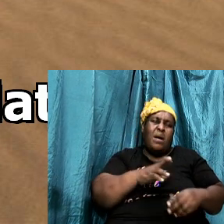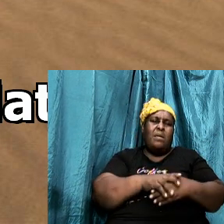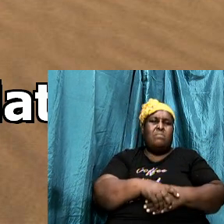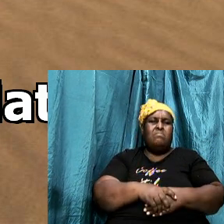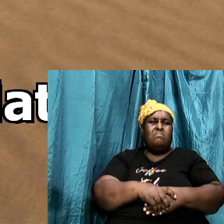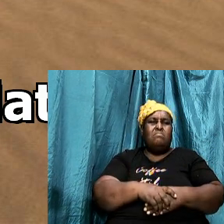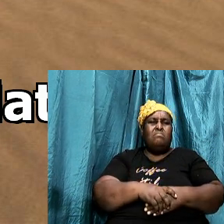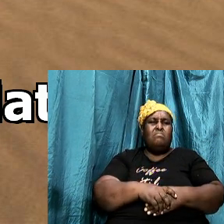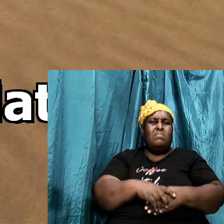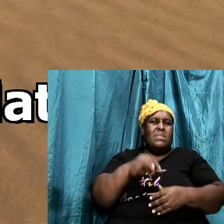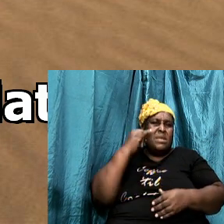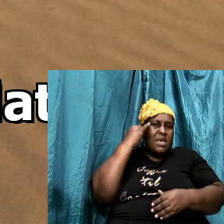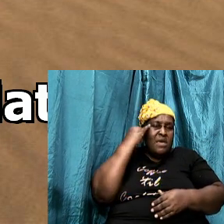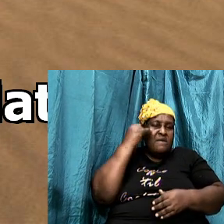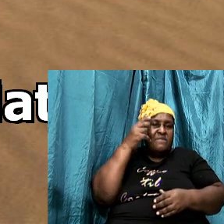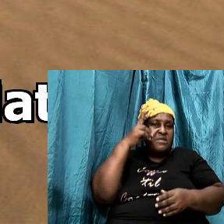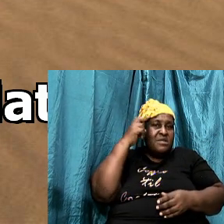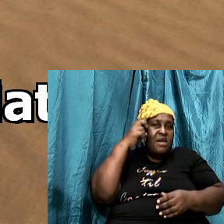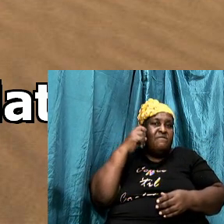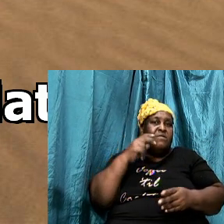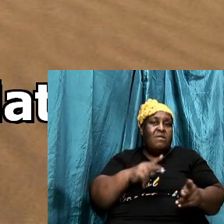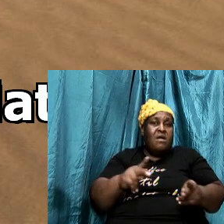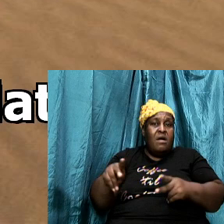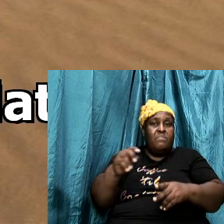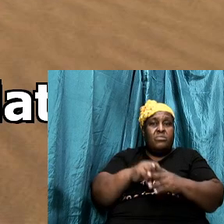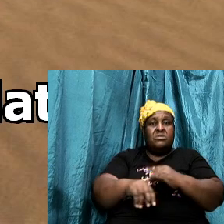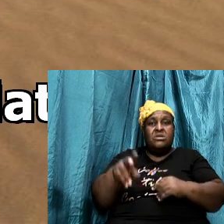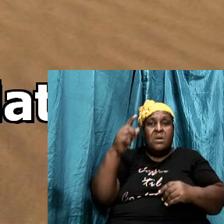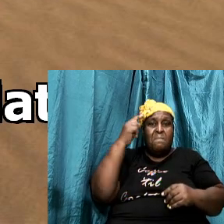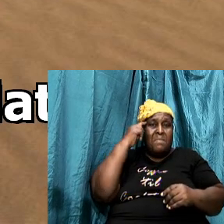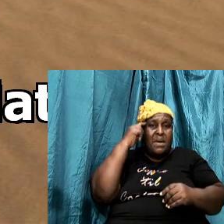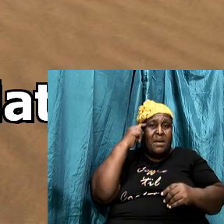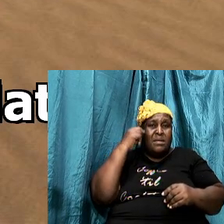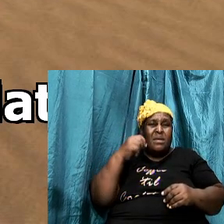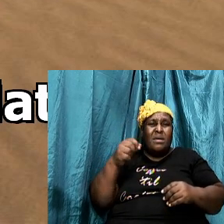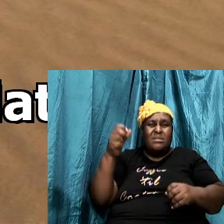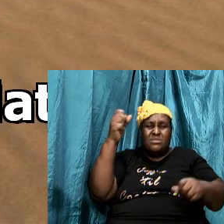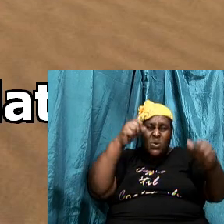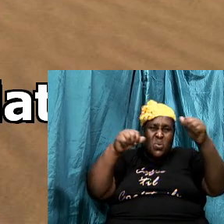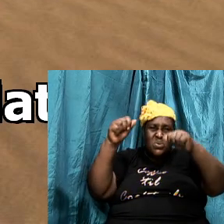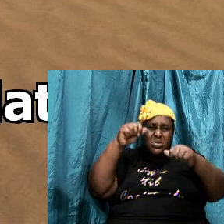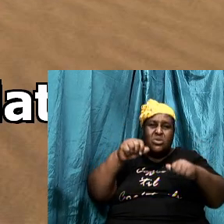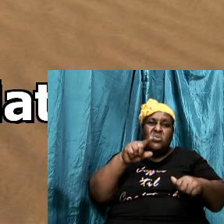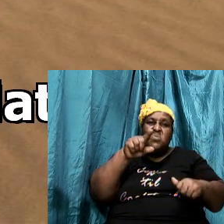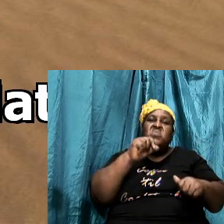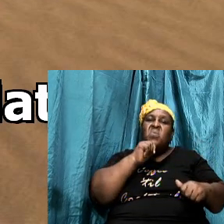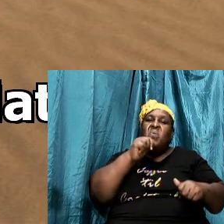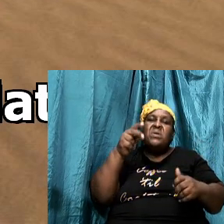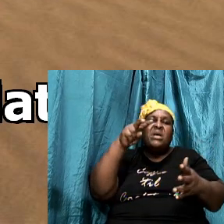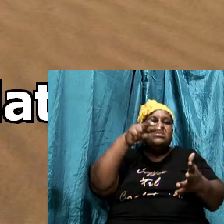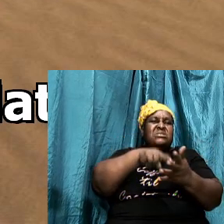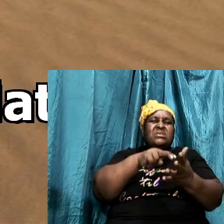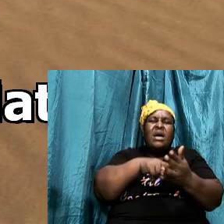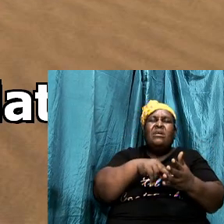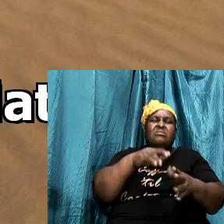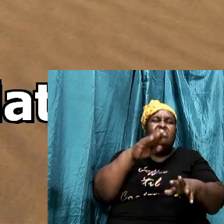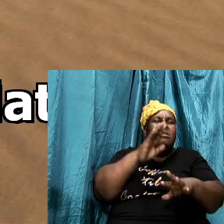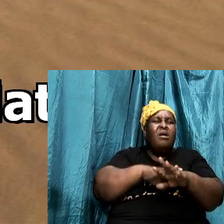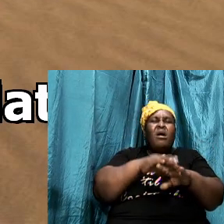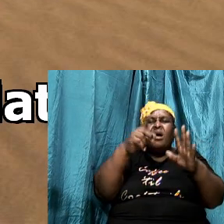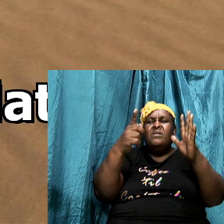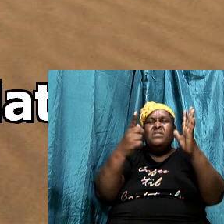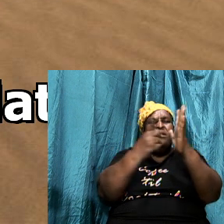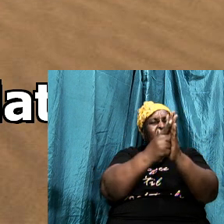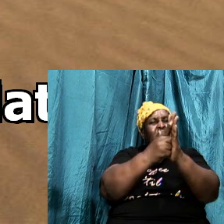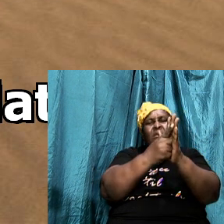to plant doubt in the mind about who you are then you will not stand up on the principles and the statues